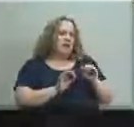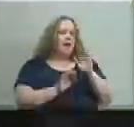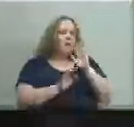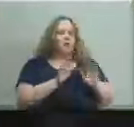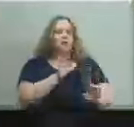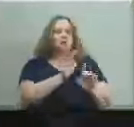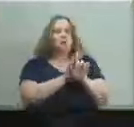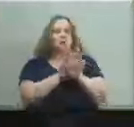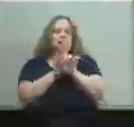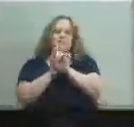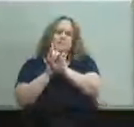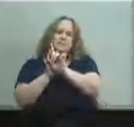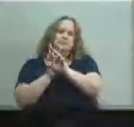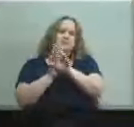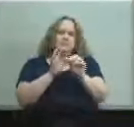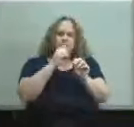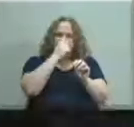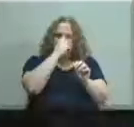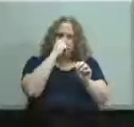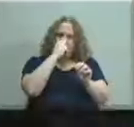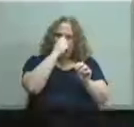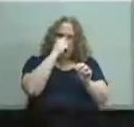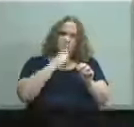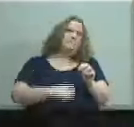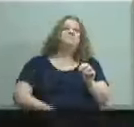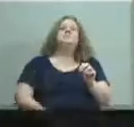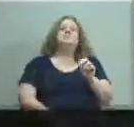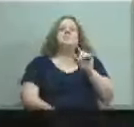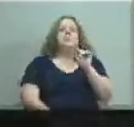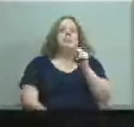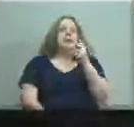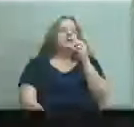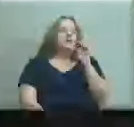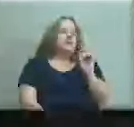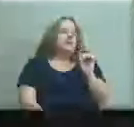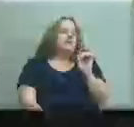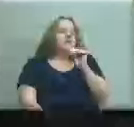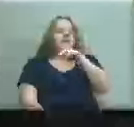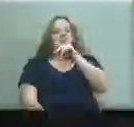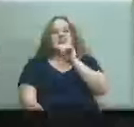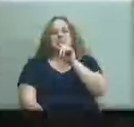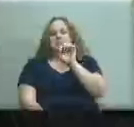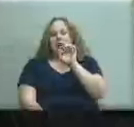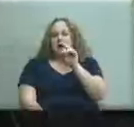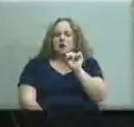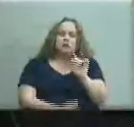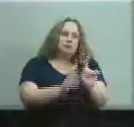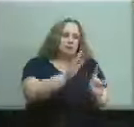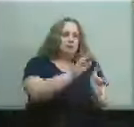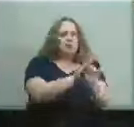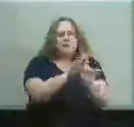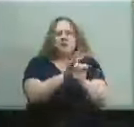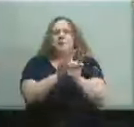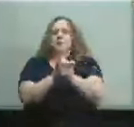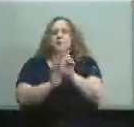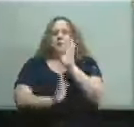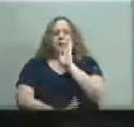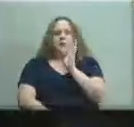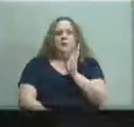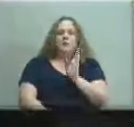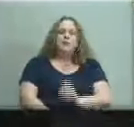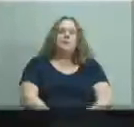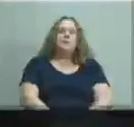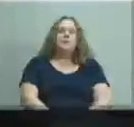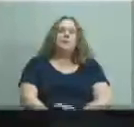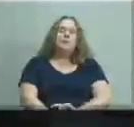can imagine in such a structure themes emerge patterns and those kinds of things um what i can tell you is